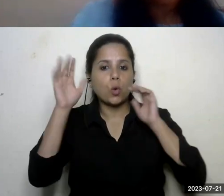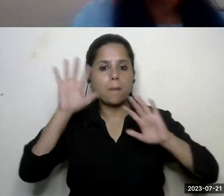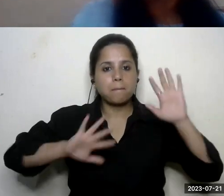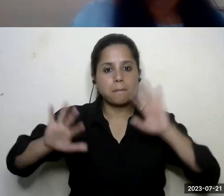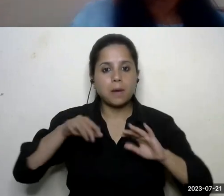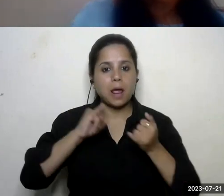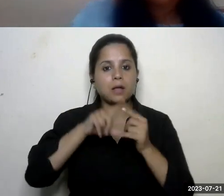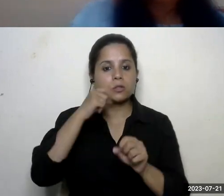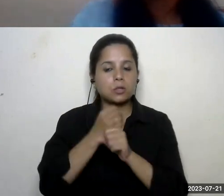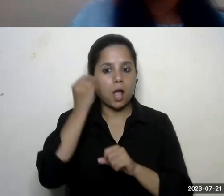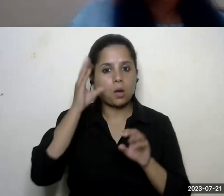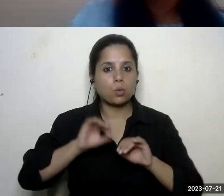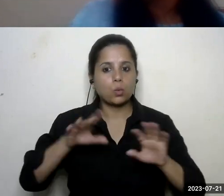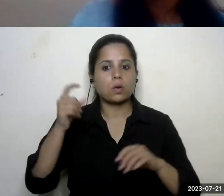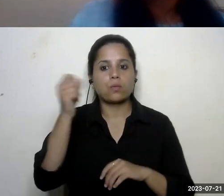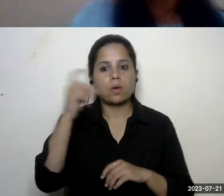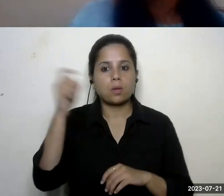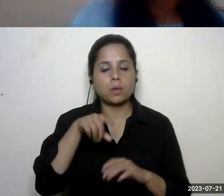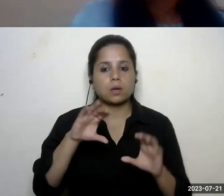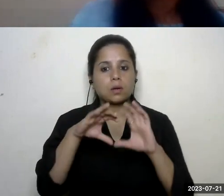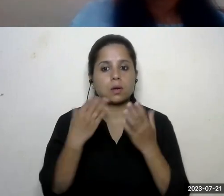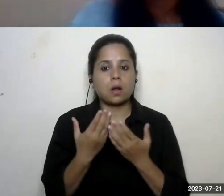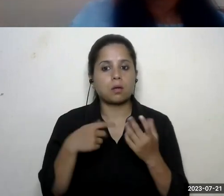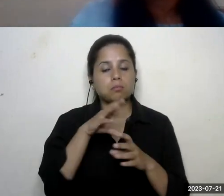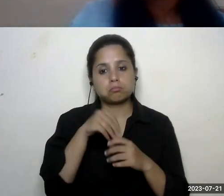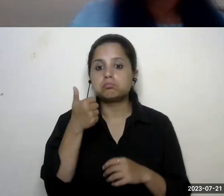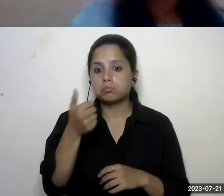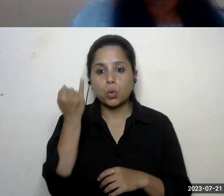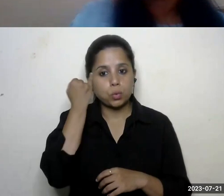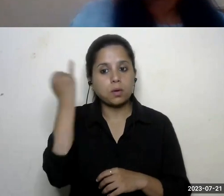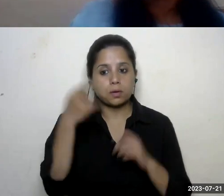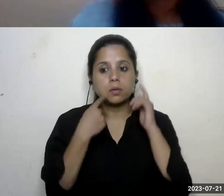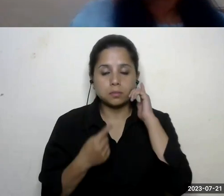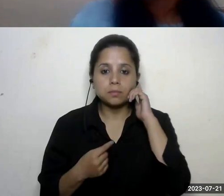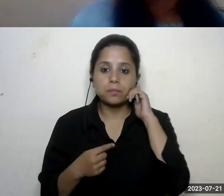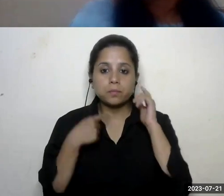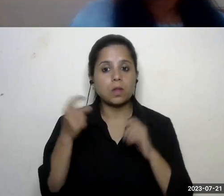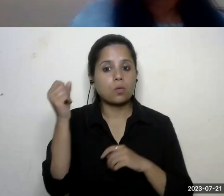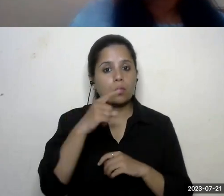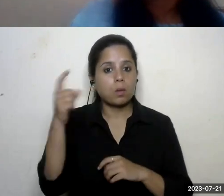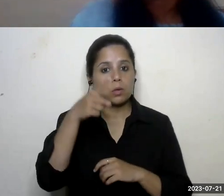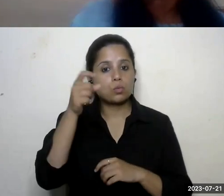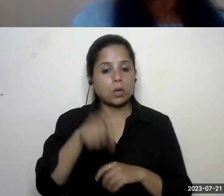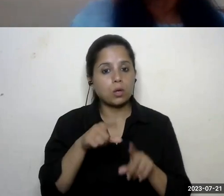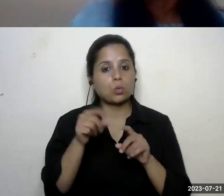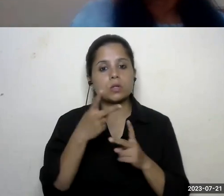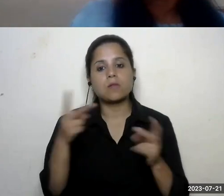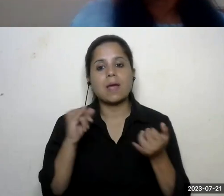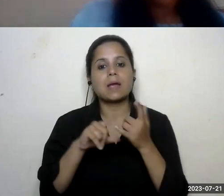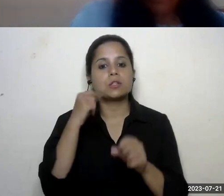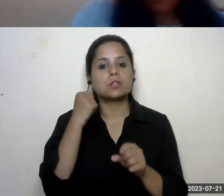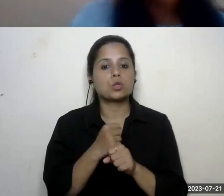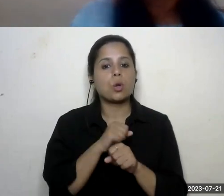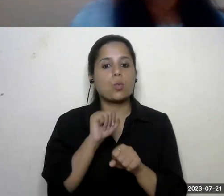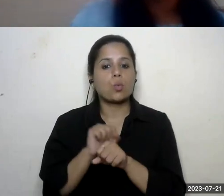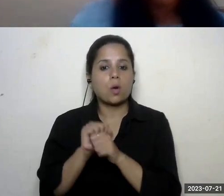create awareness every month a class that's a very good idea every month you can work on a different sdg and